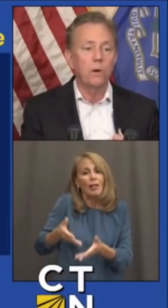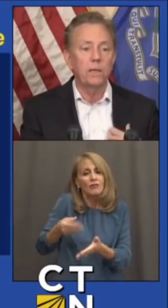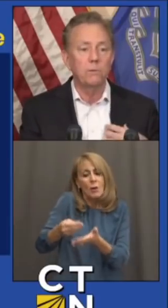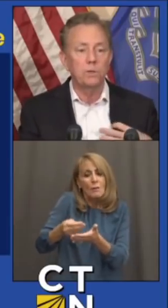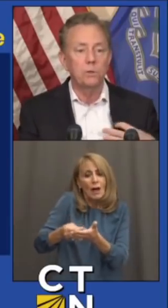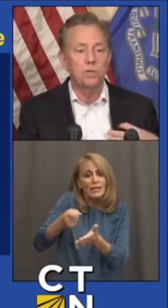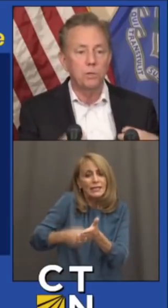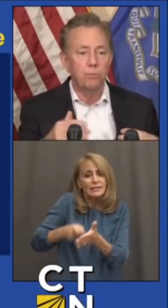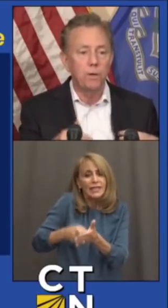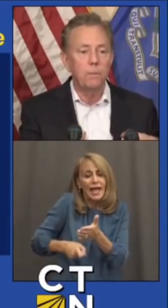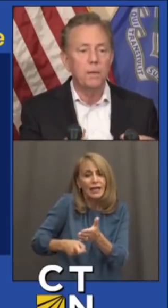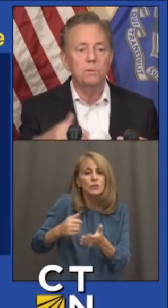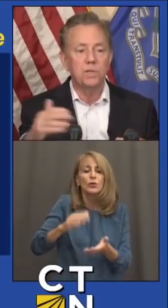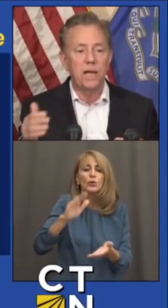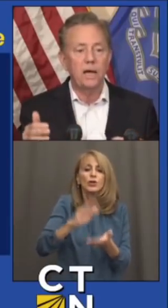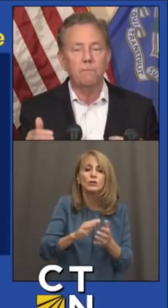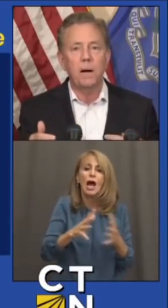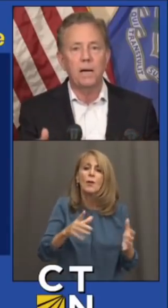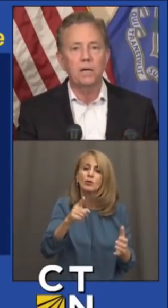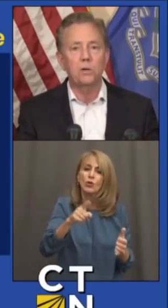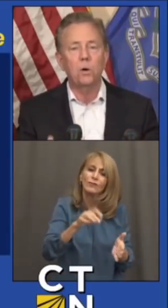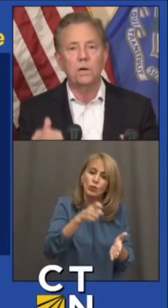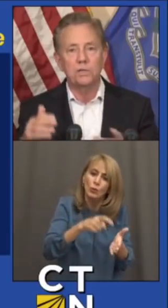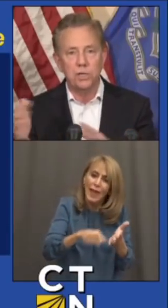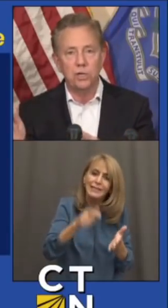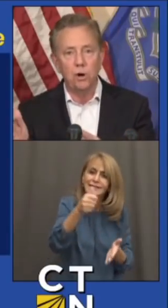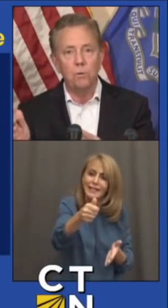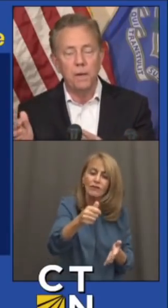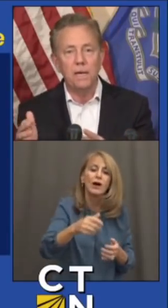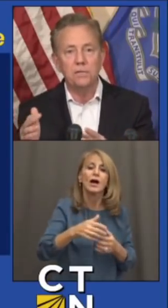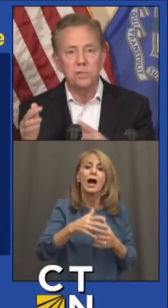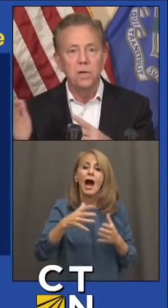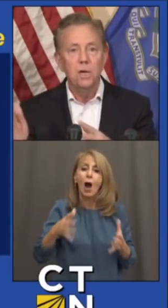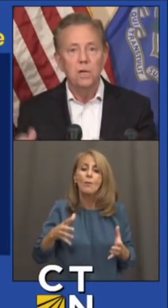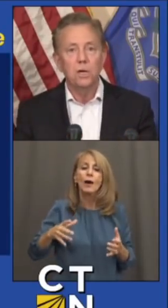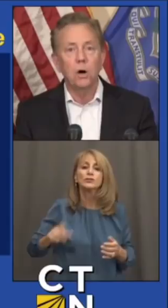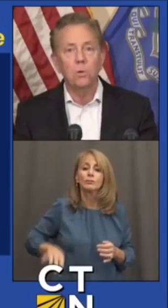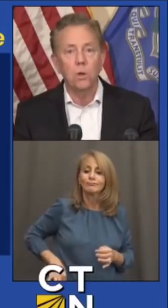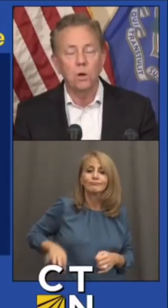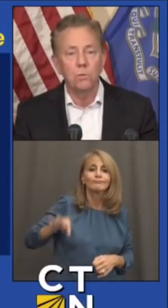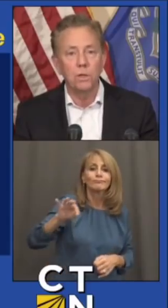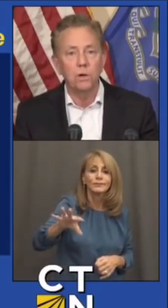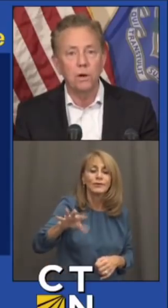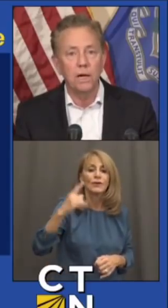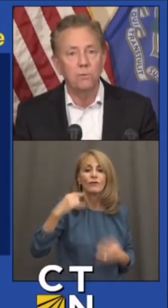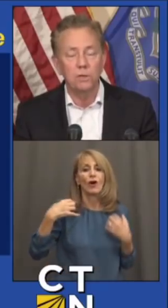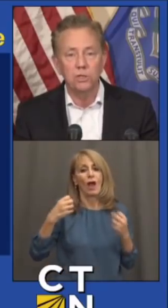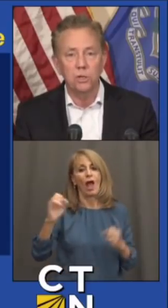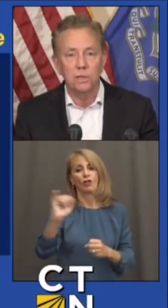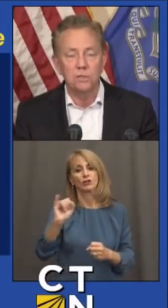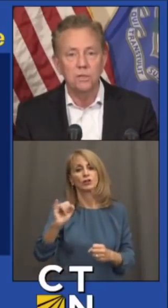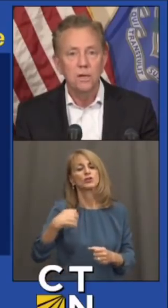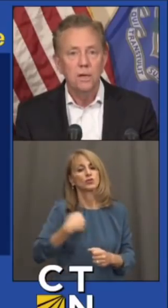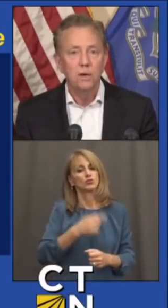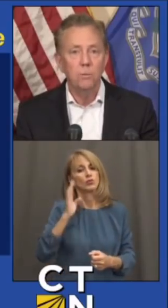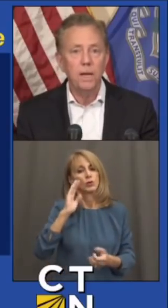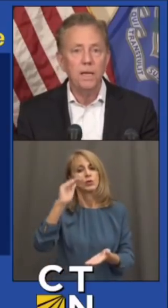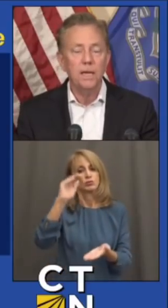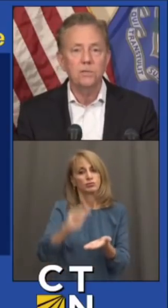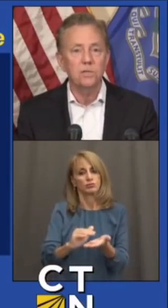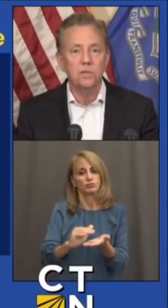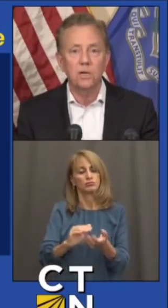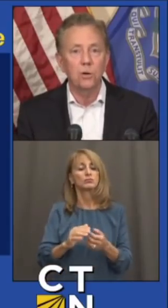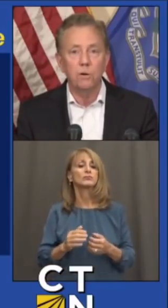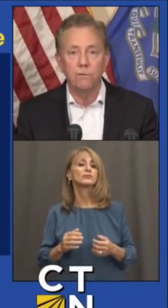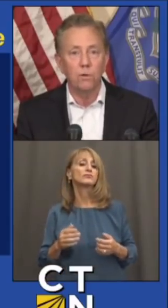going to greatly reduce the premiums and out-of-pocket costs and co-pays that go along with your health insurance. You know, in